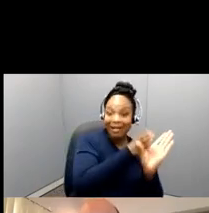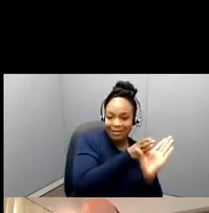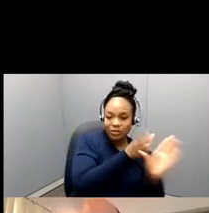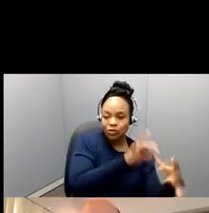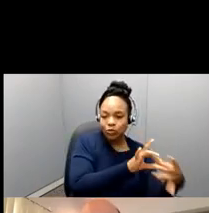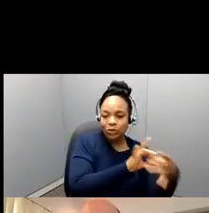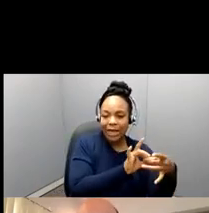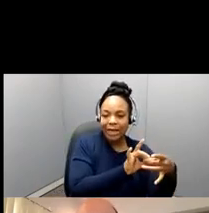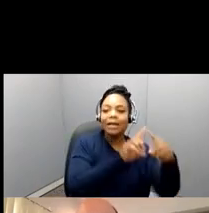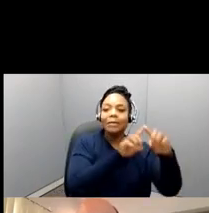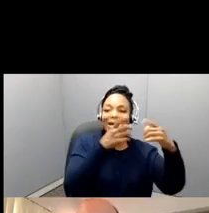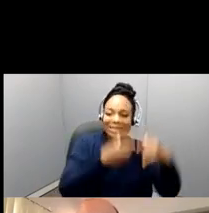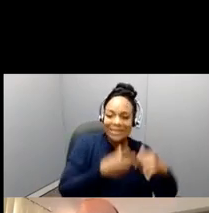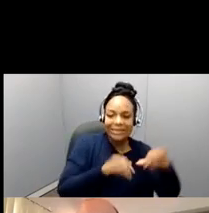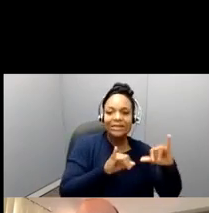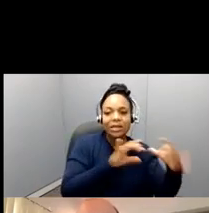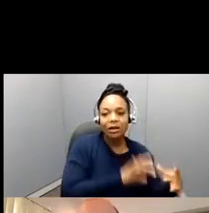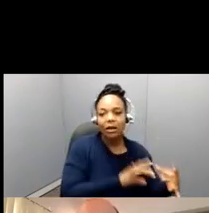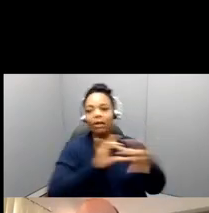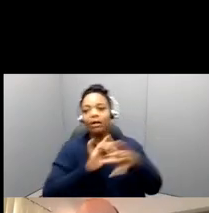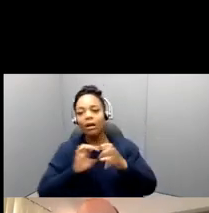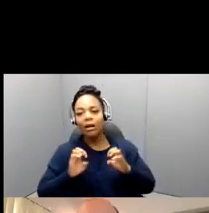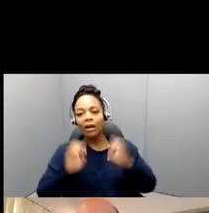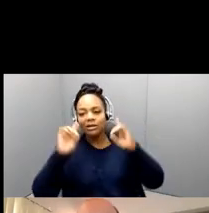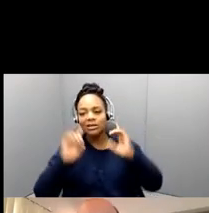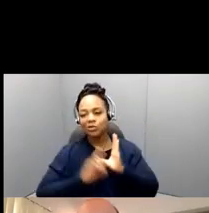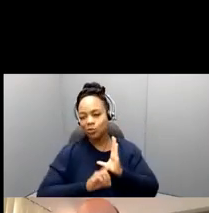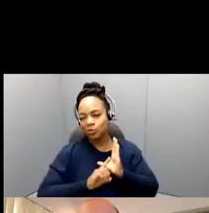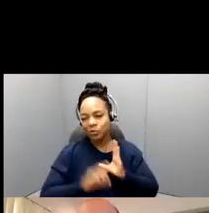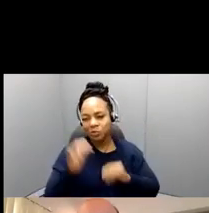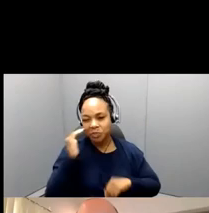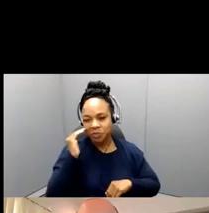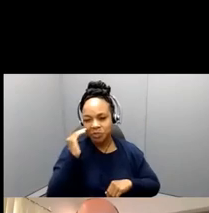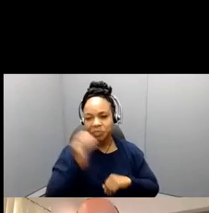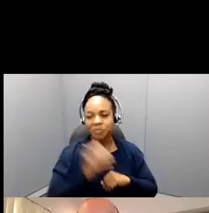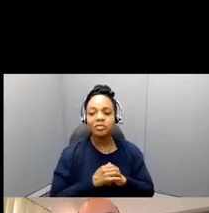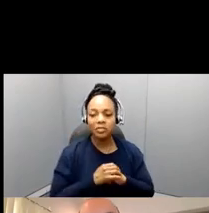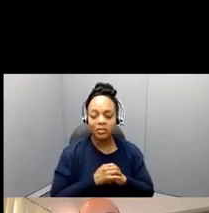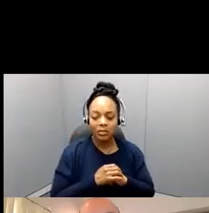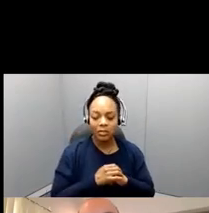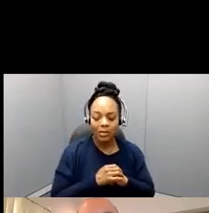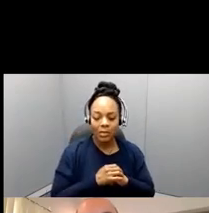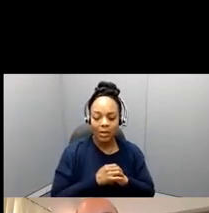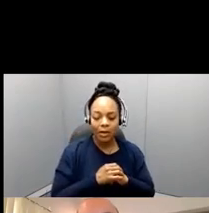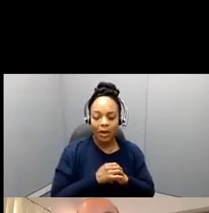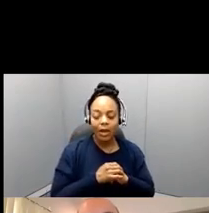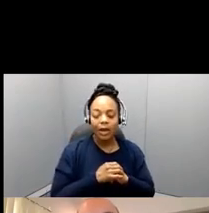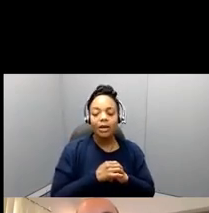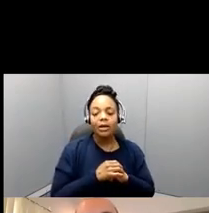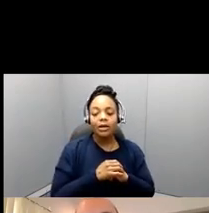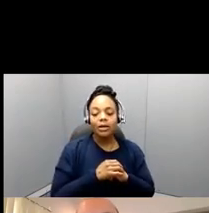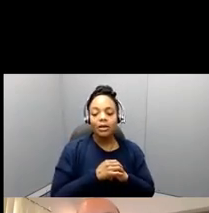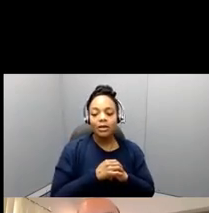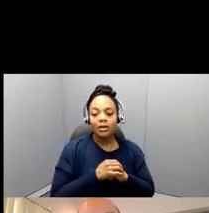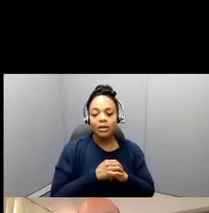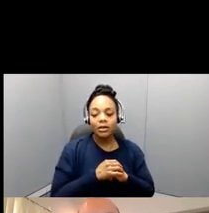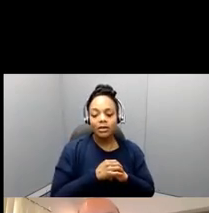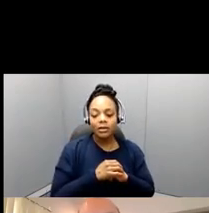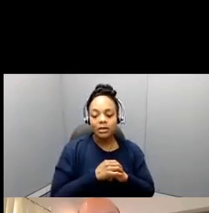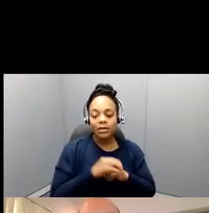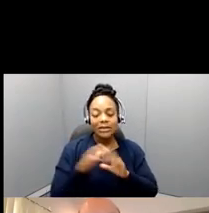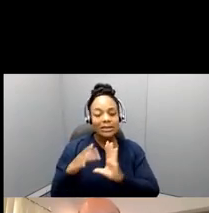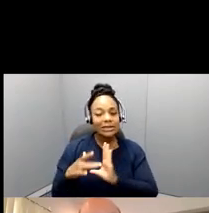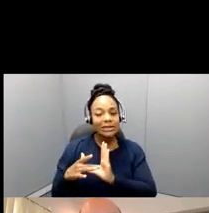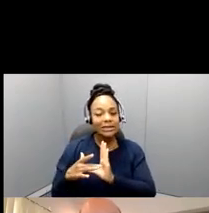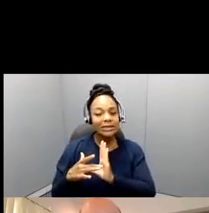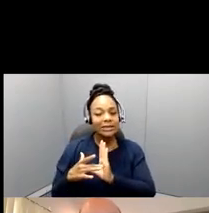What I'm often, sometimes, things that, you know, where there is a question is, sometimes we'll